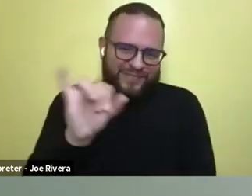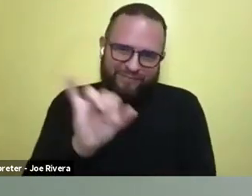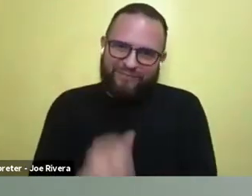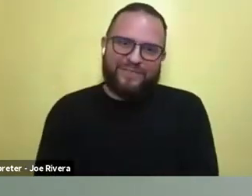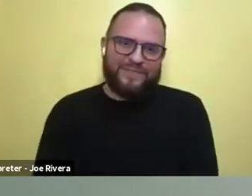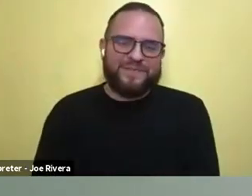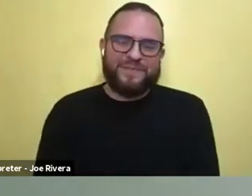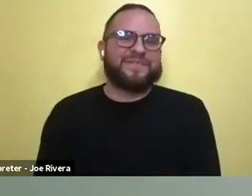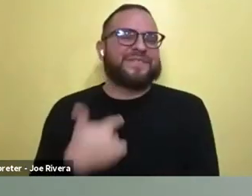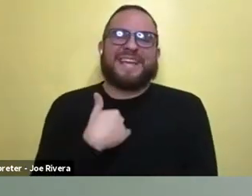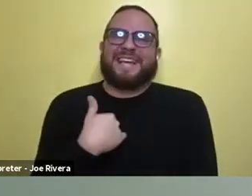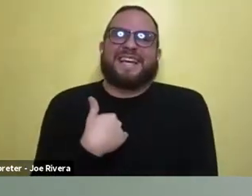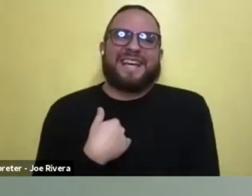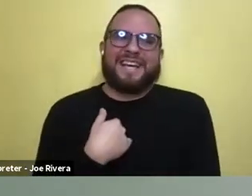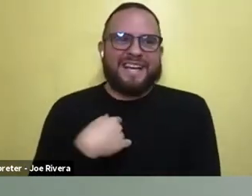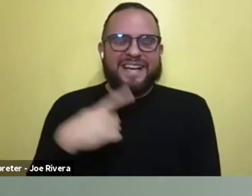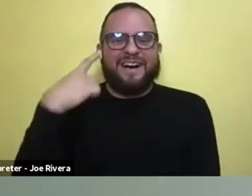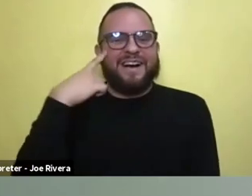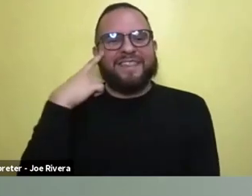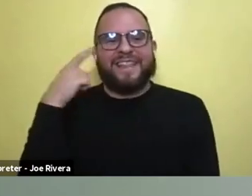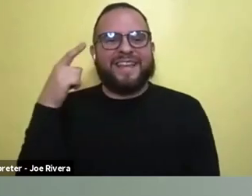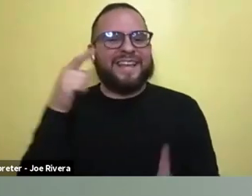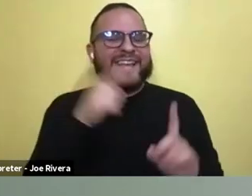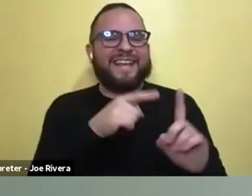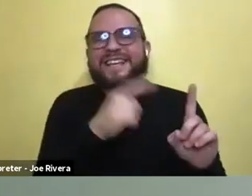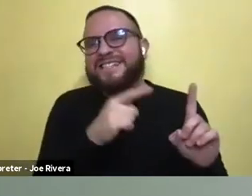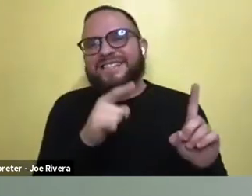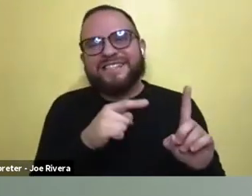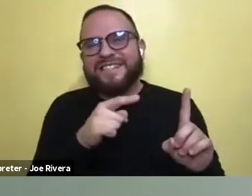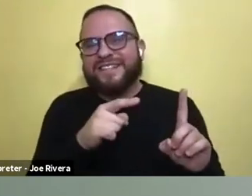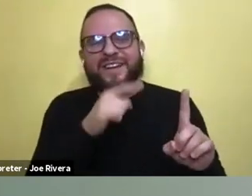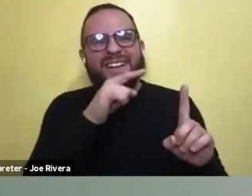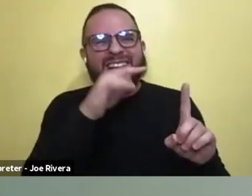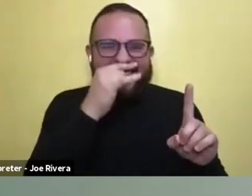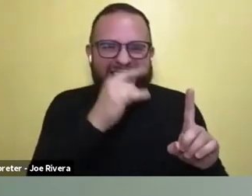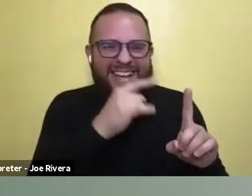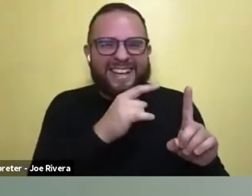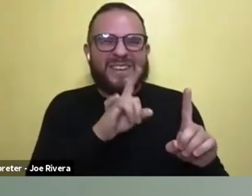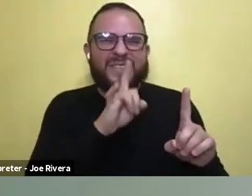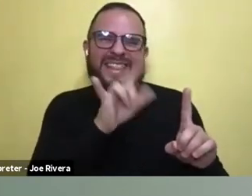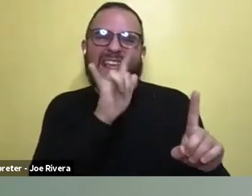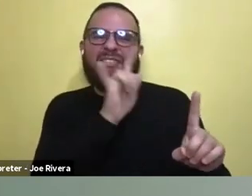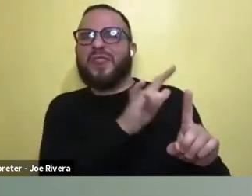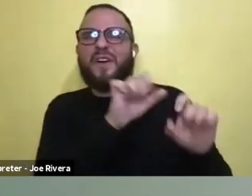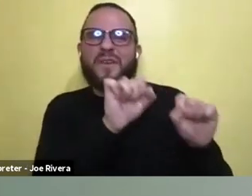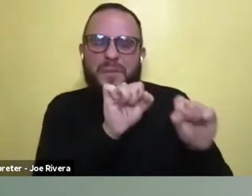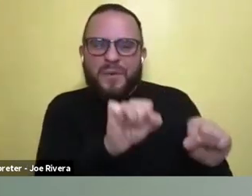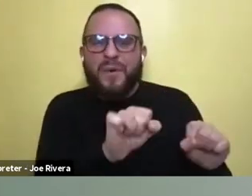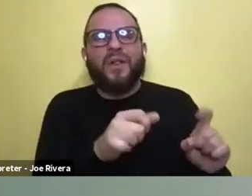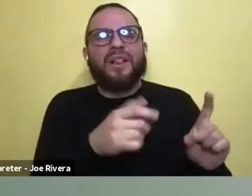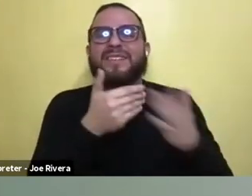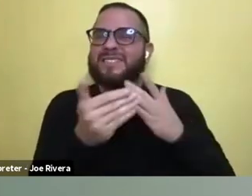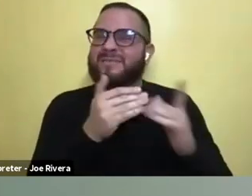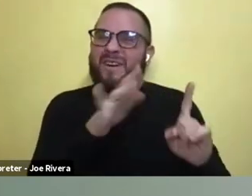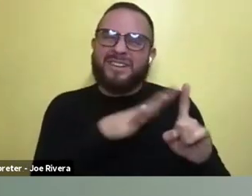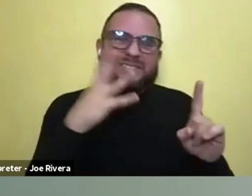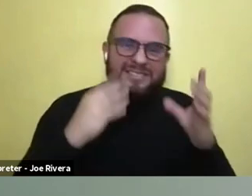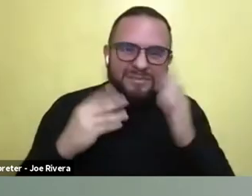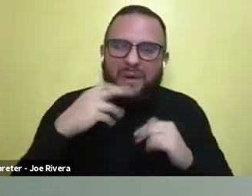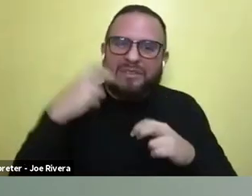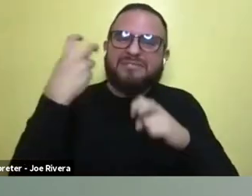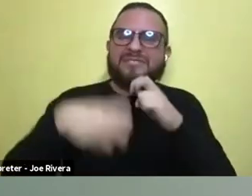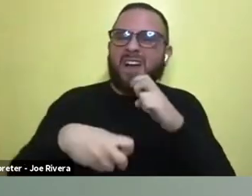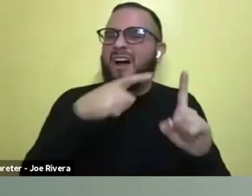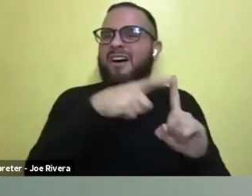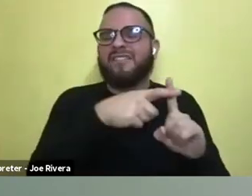think he's just a really lovable kid, even though he's been through some really hard times, he breaks through